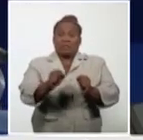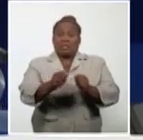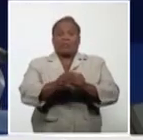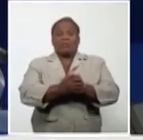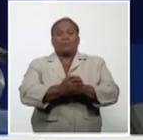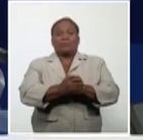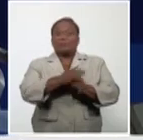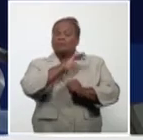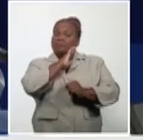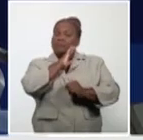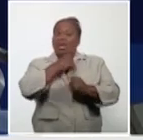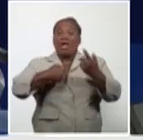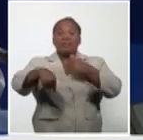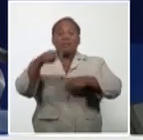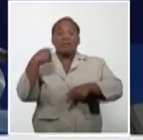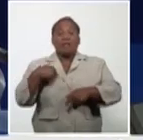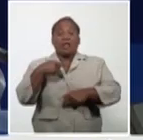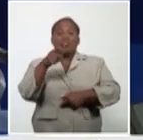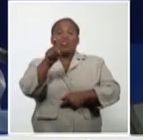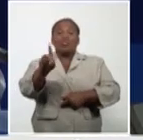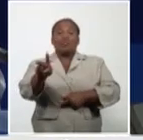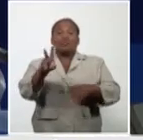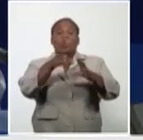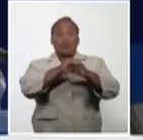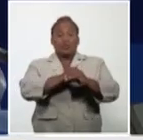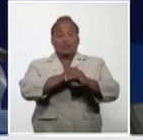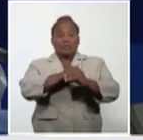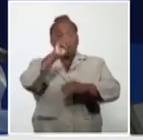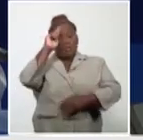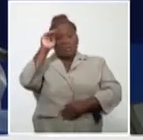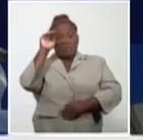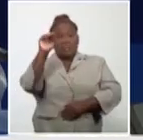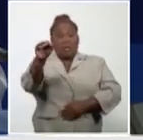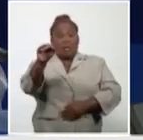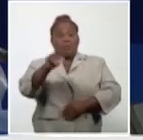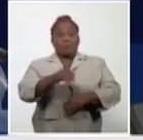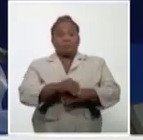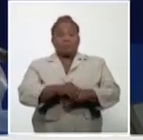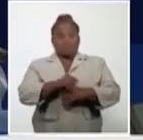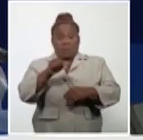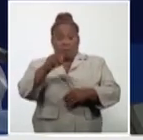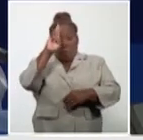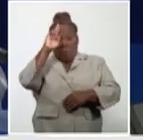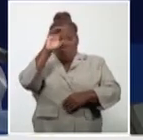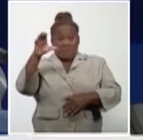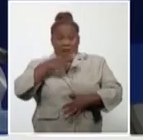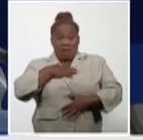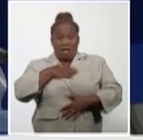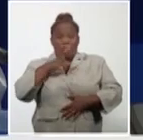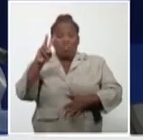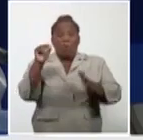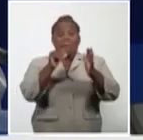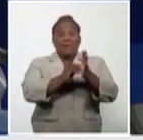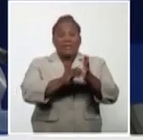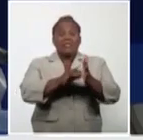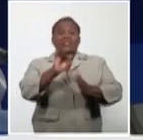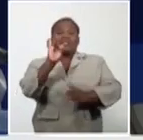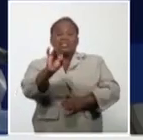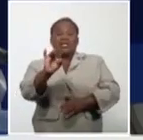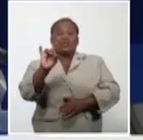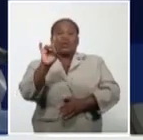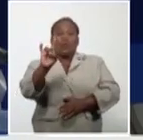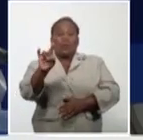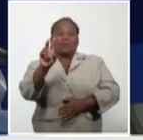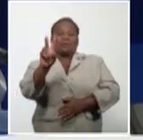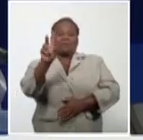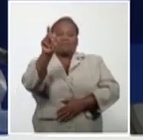Habana, with the highest number of guests. Yesterday, until midnight, we had 2,792 patients